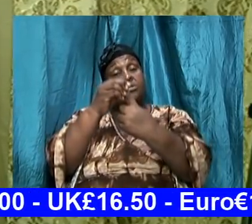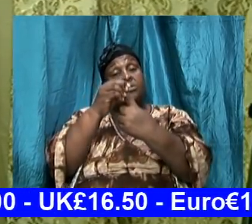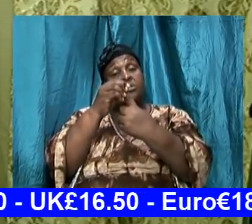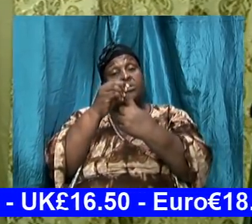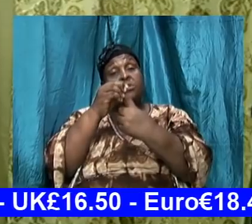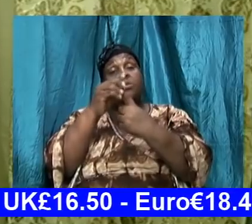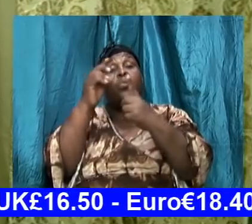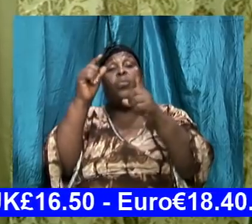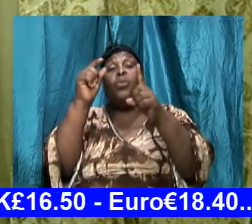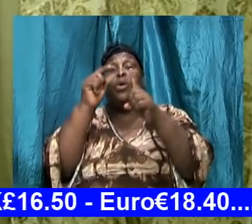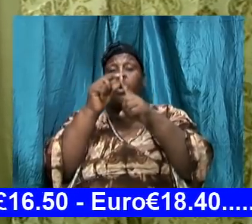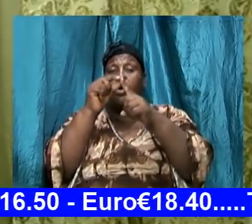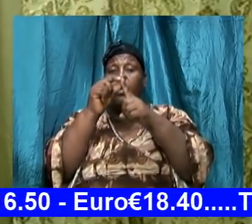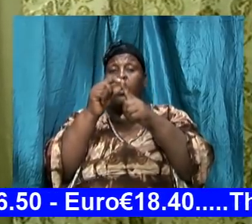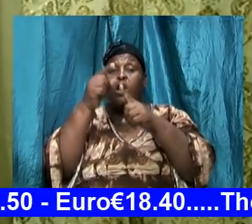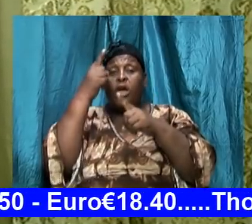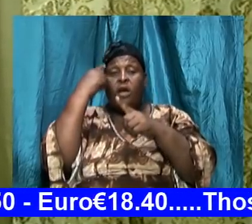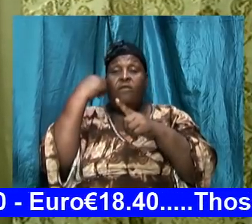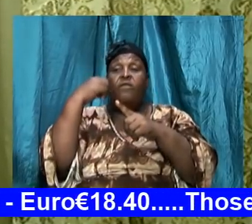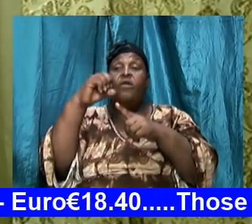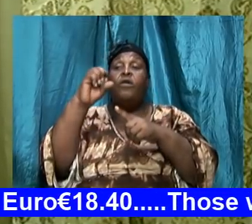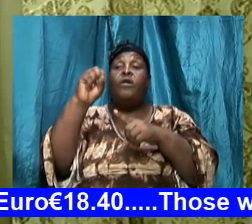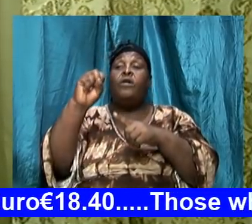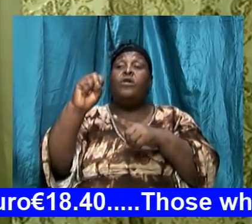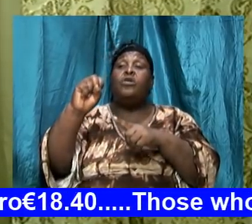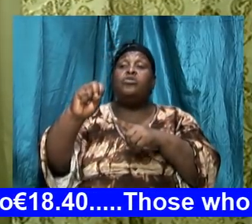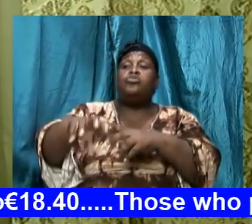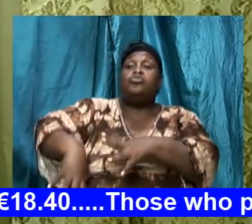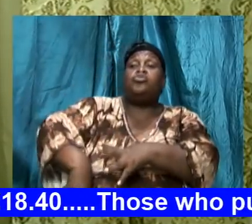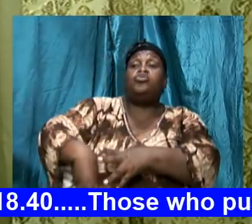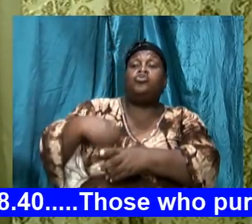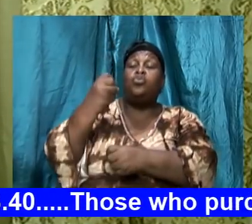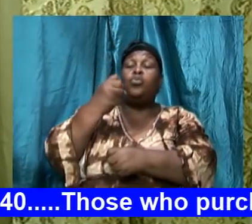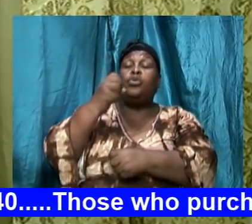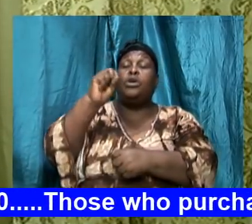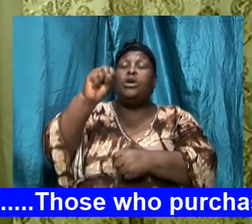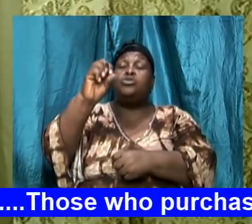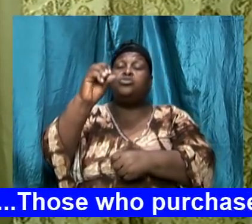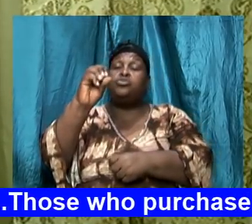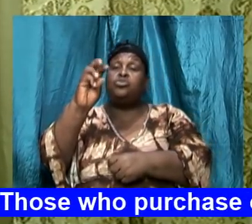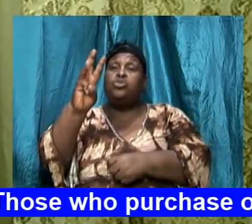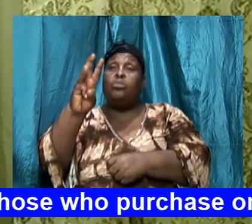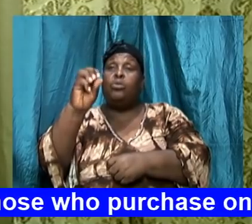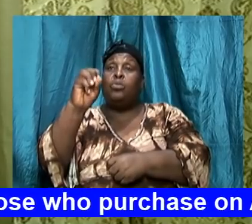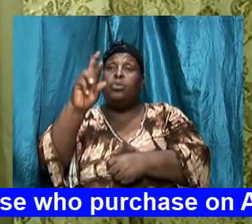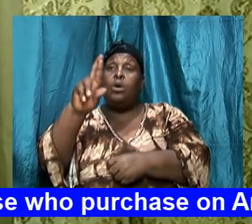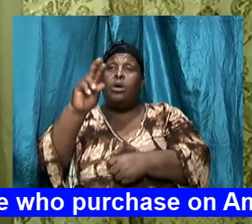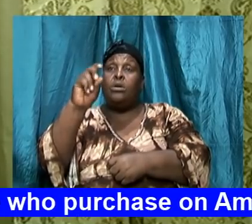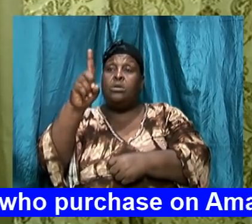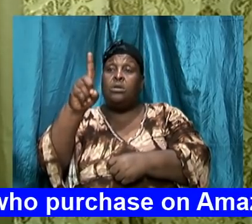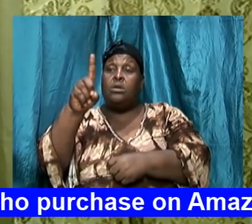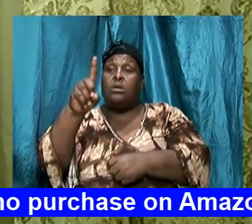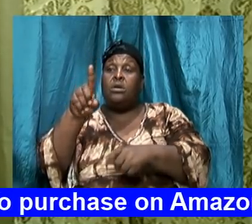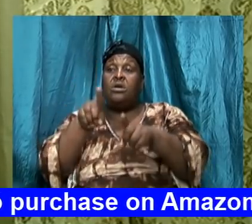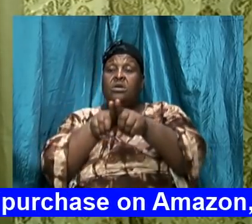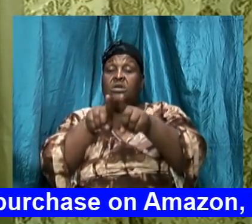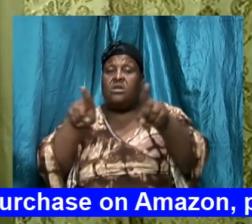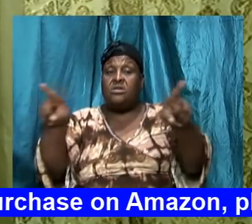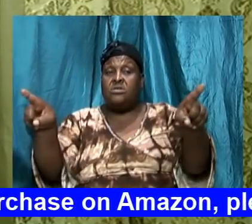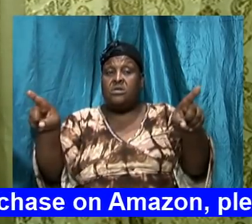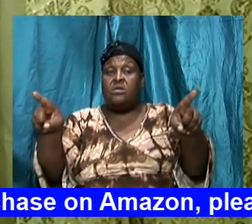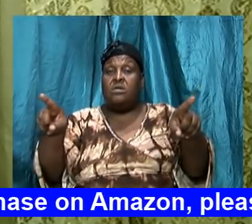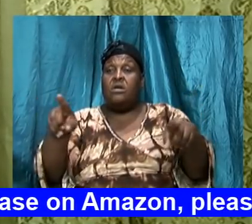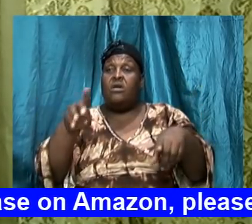word for sword that was different from four of the